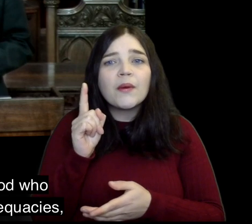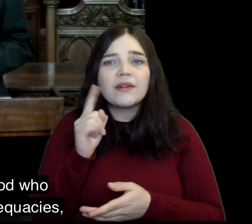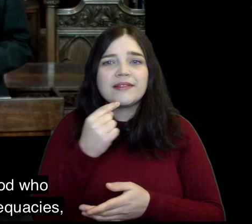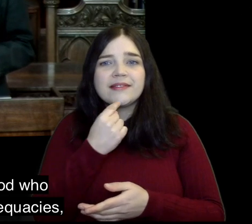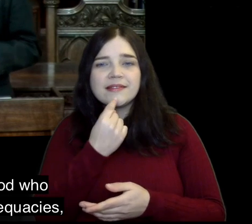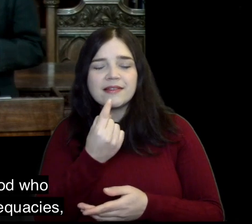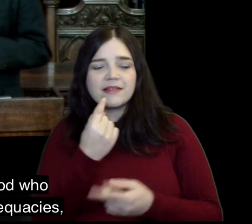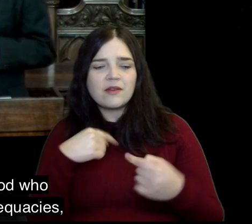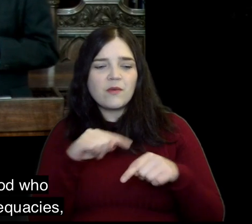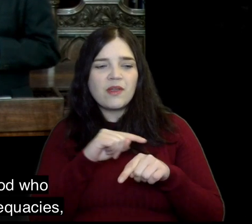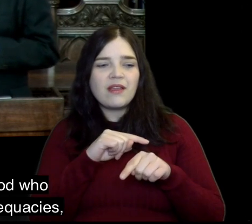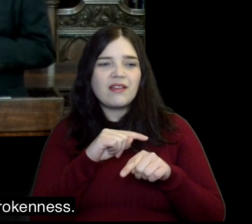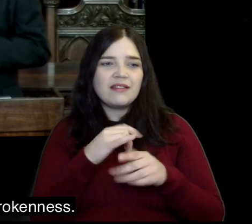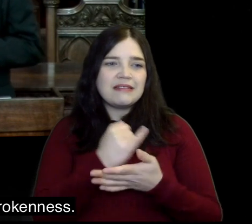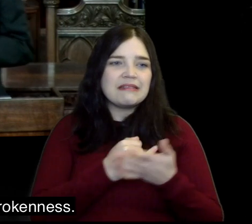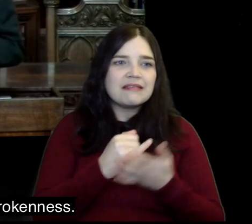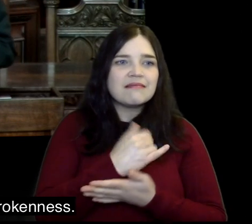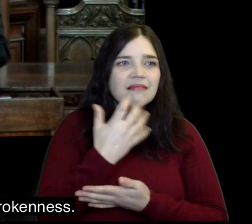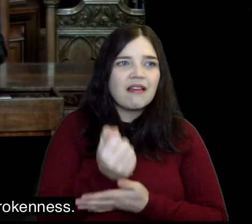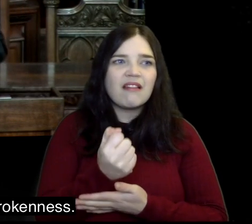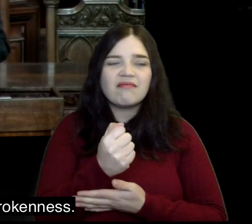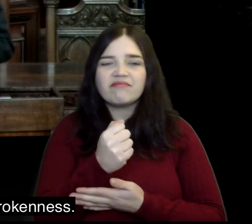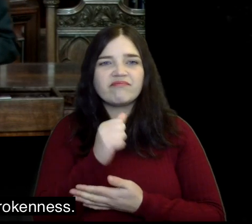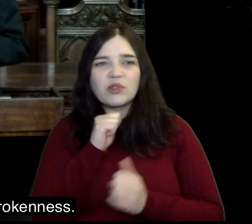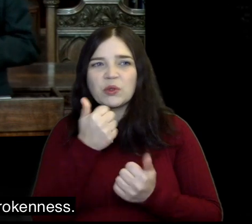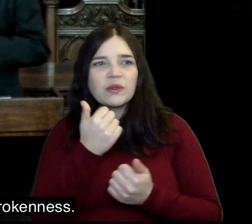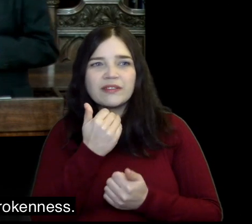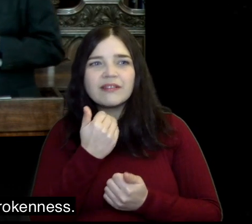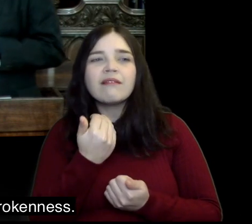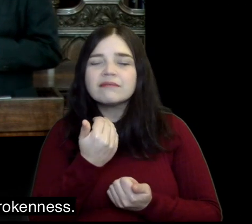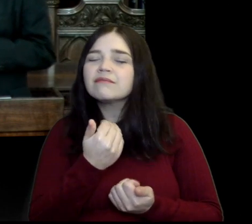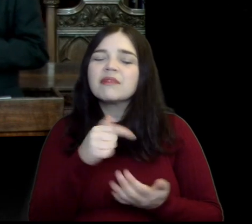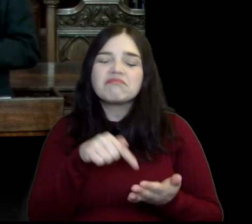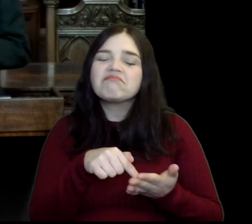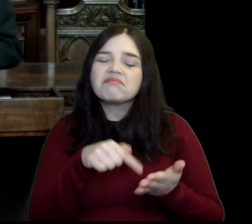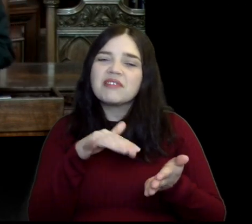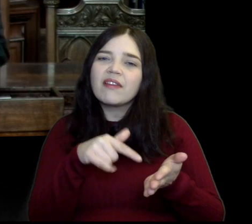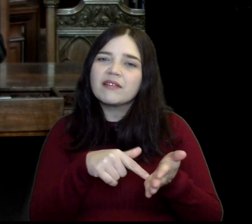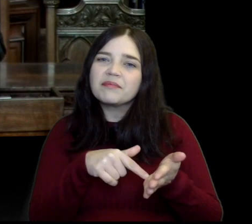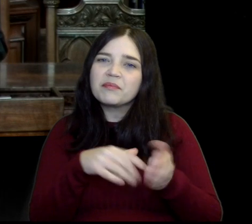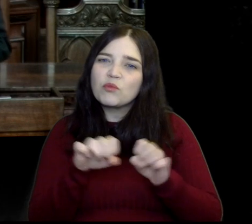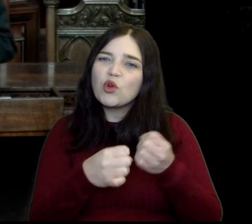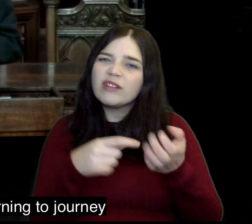That talks of a God who points out our inadequacies our sinfulness our brokenness